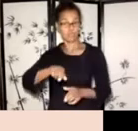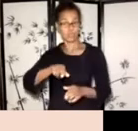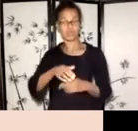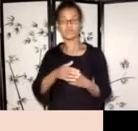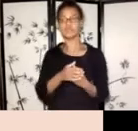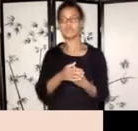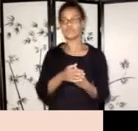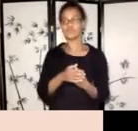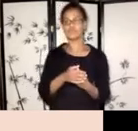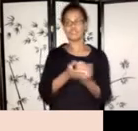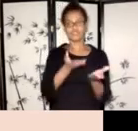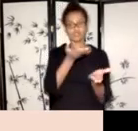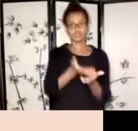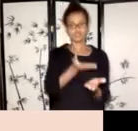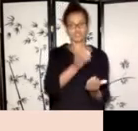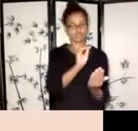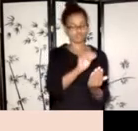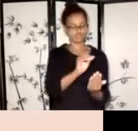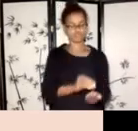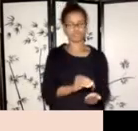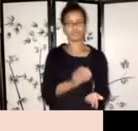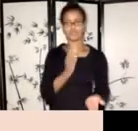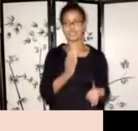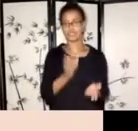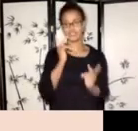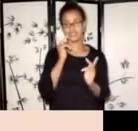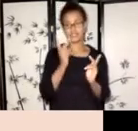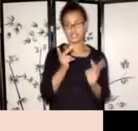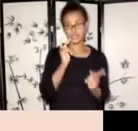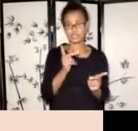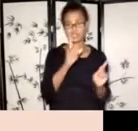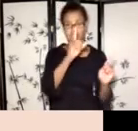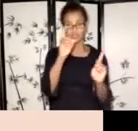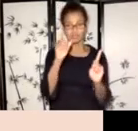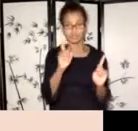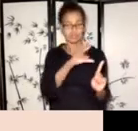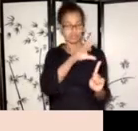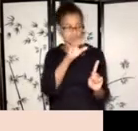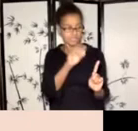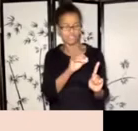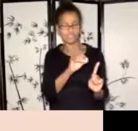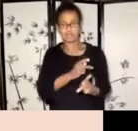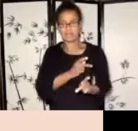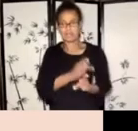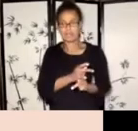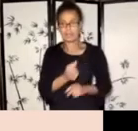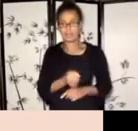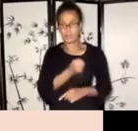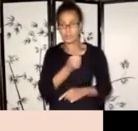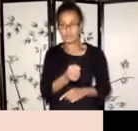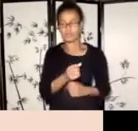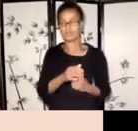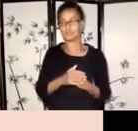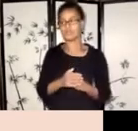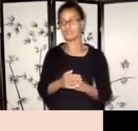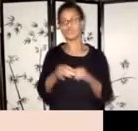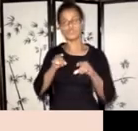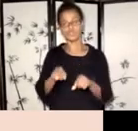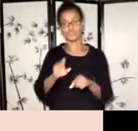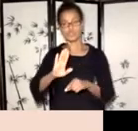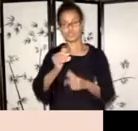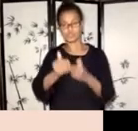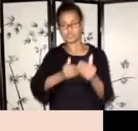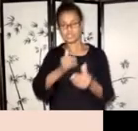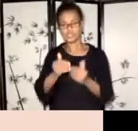via, if it's visuals or if you're, if you were sort of just writing things down as you went along, uh,